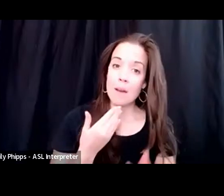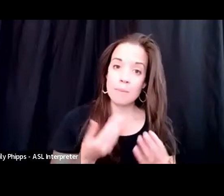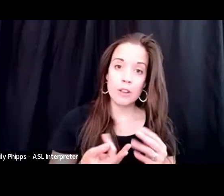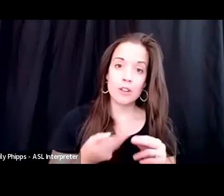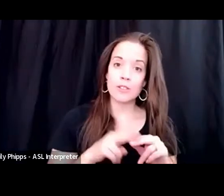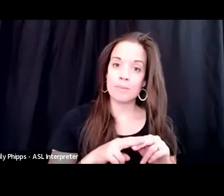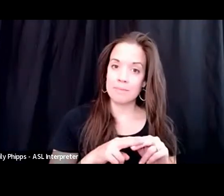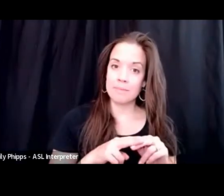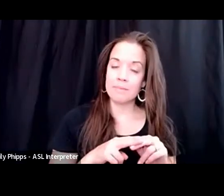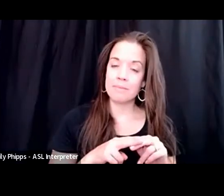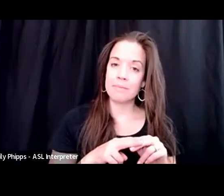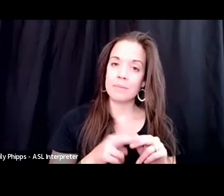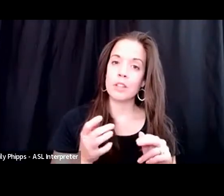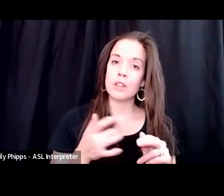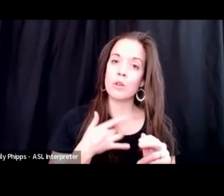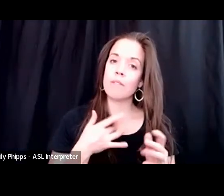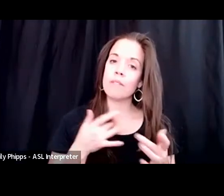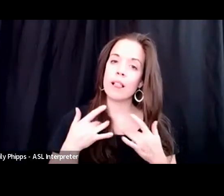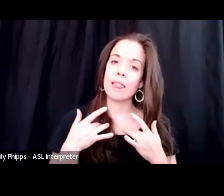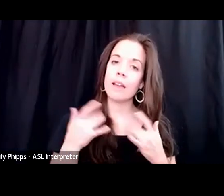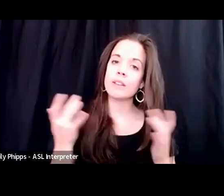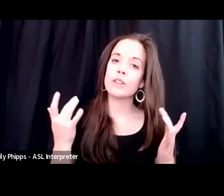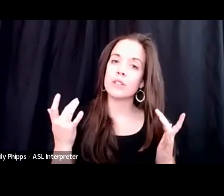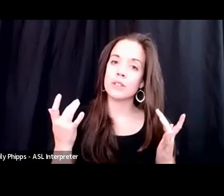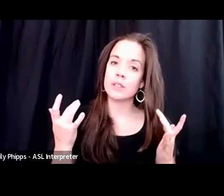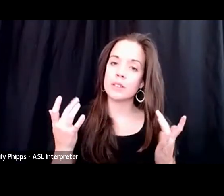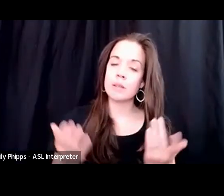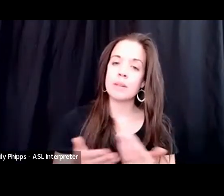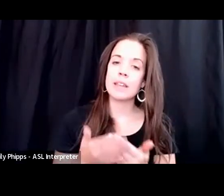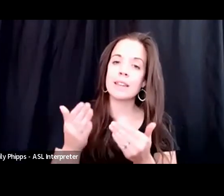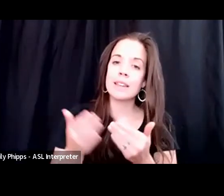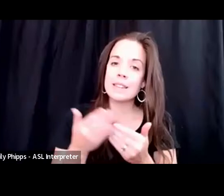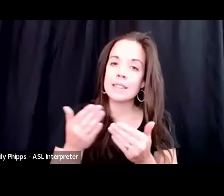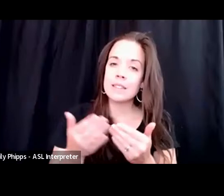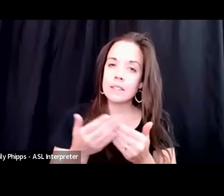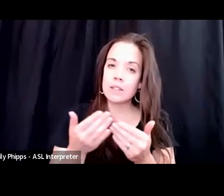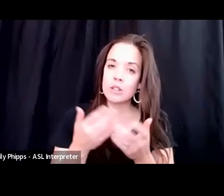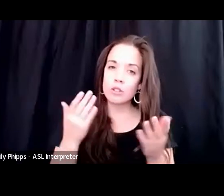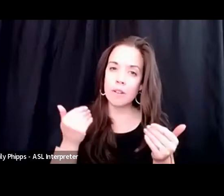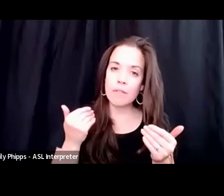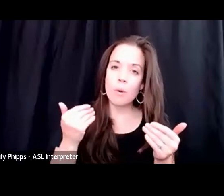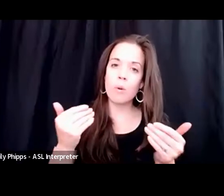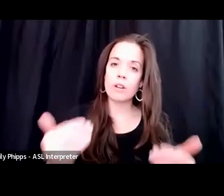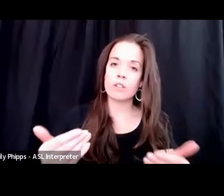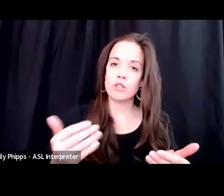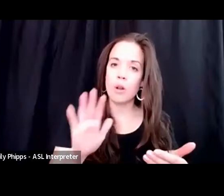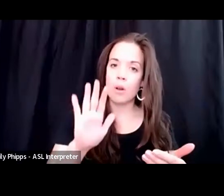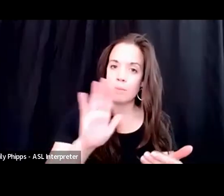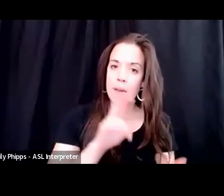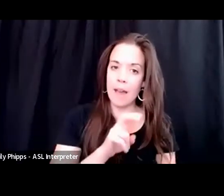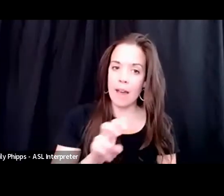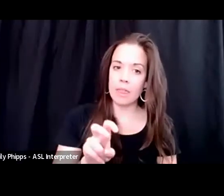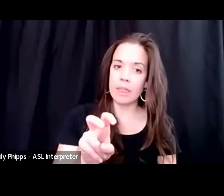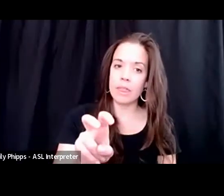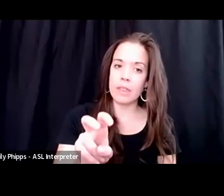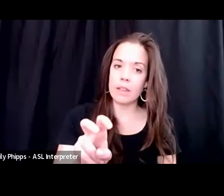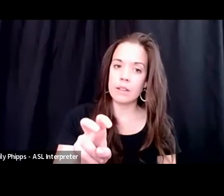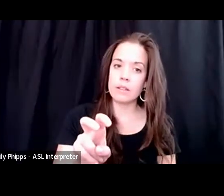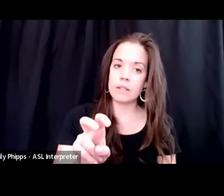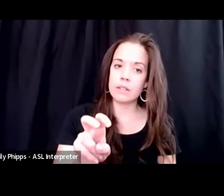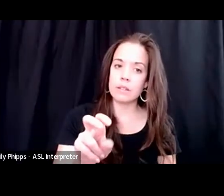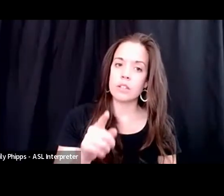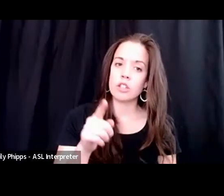You'll feel lighter. It will be easier to forge your own path. You'll